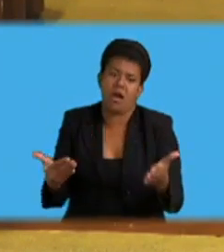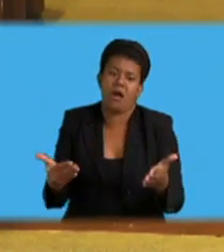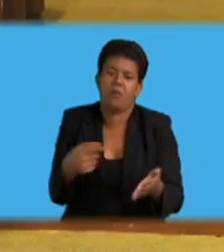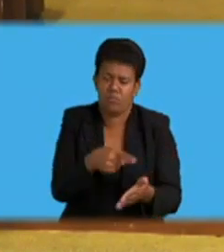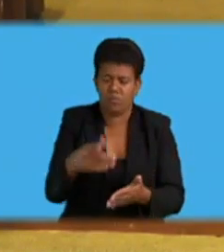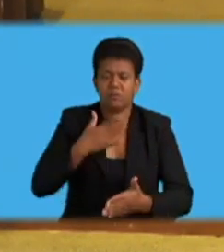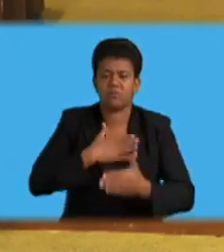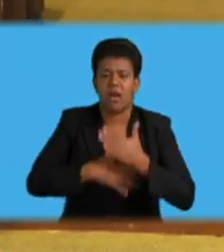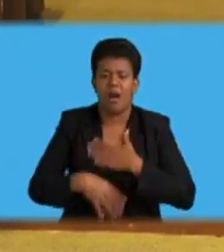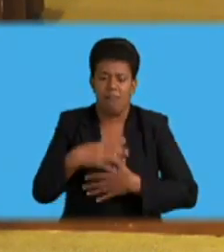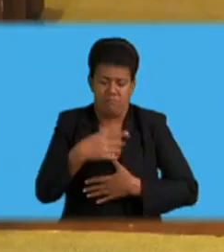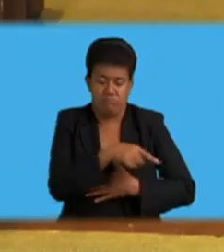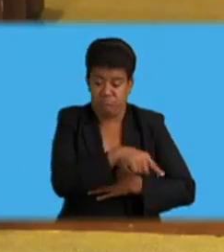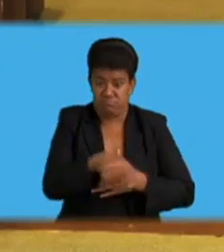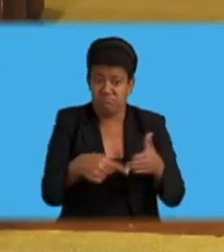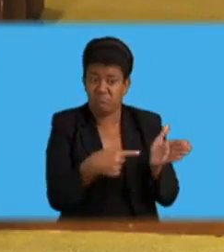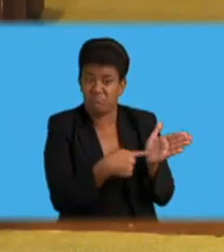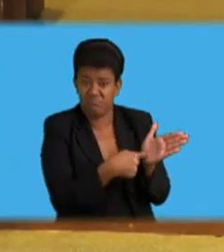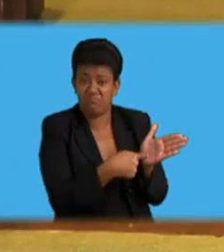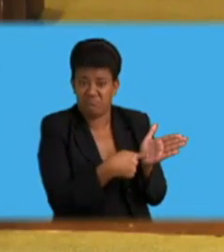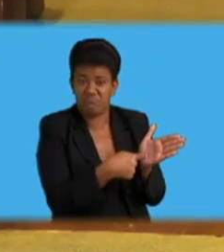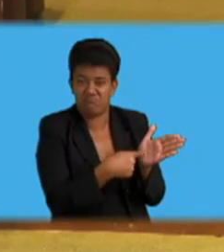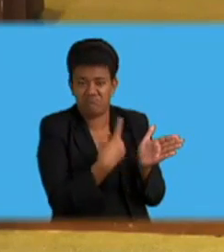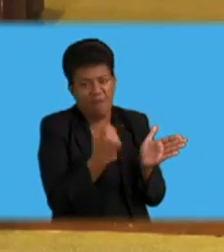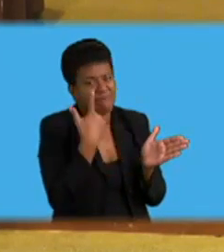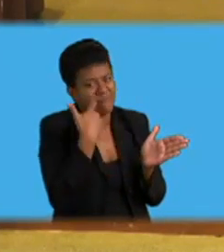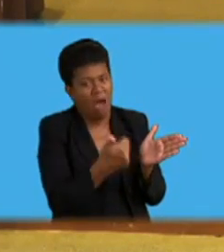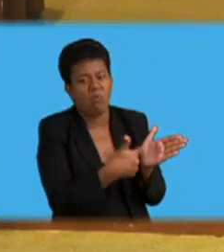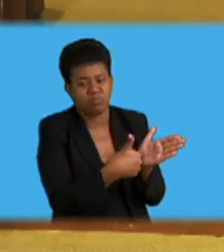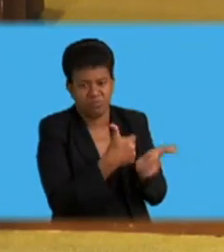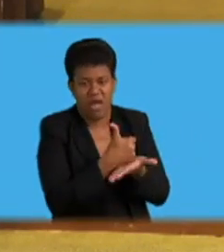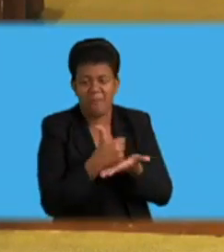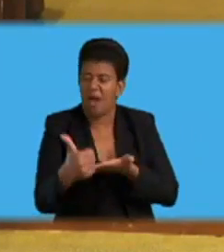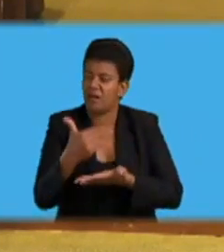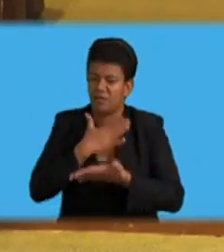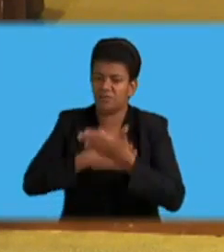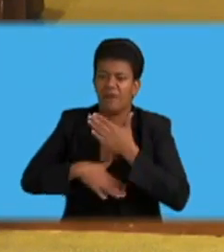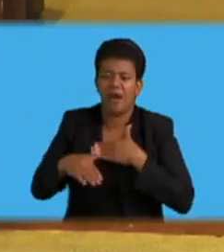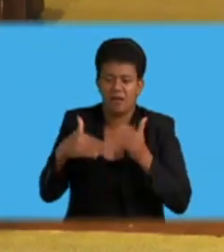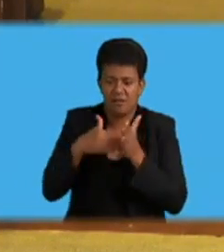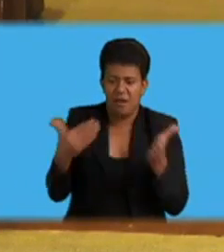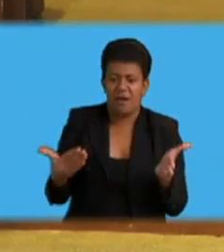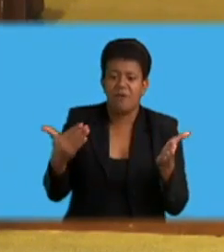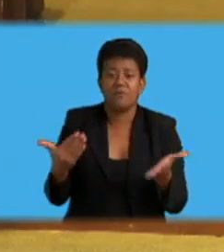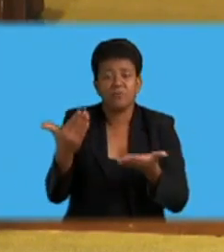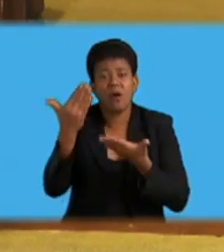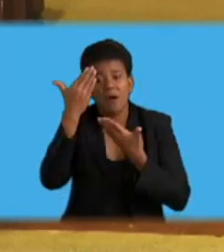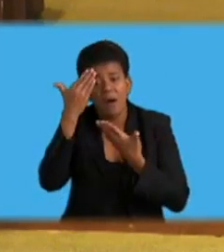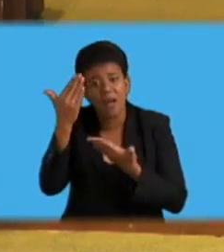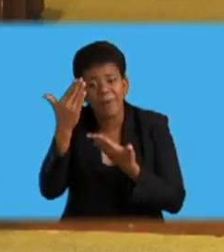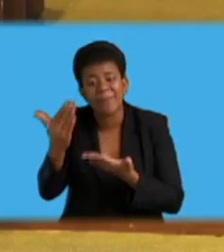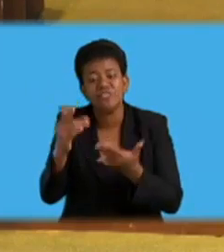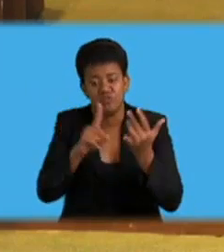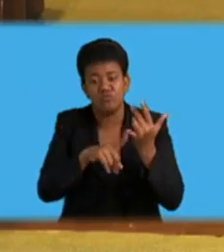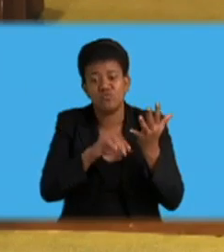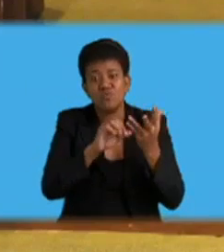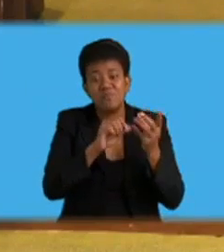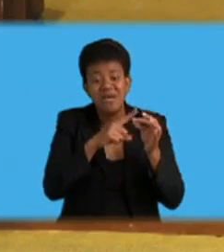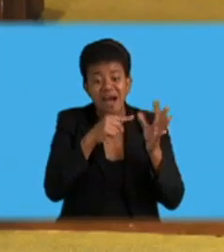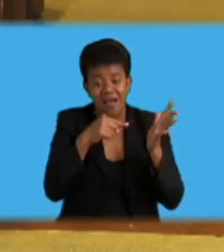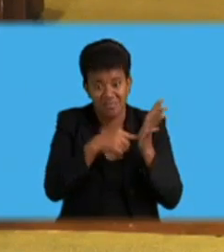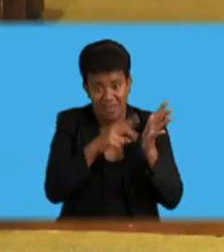had. And as Honorable Wulitabu pointed out, I think